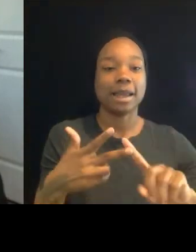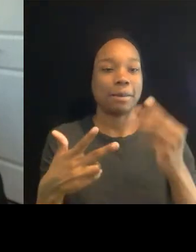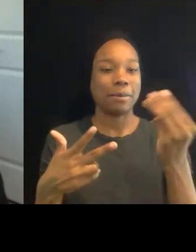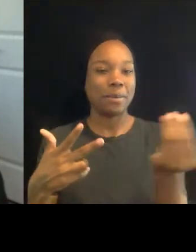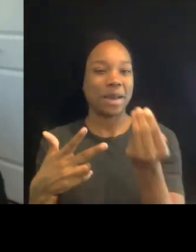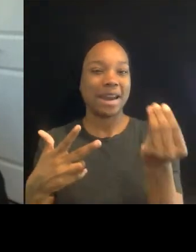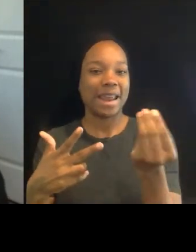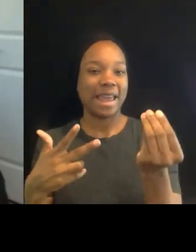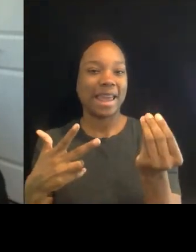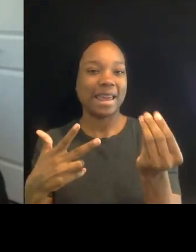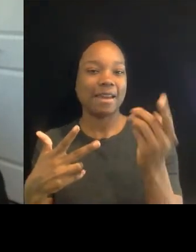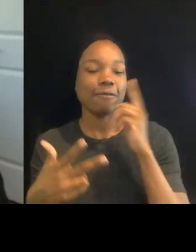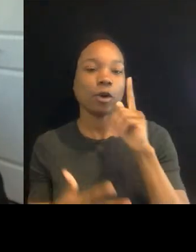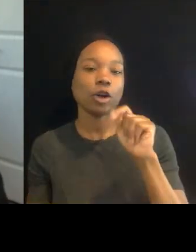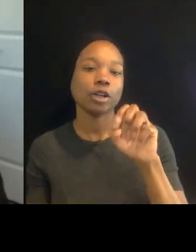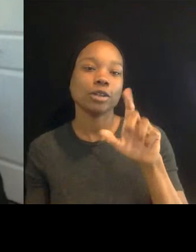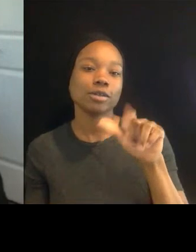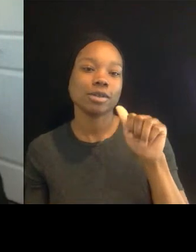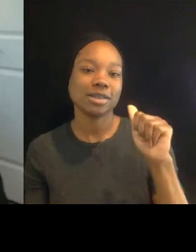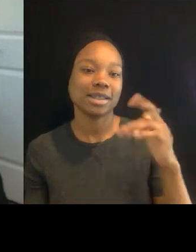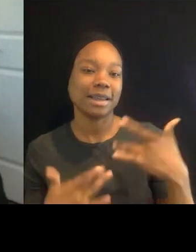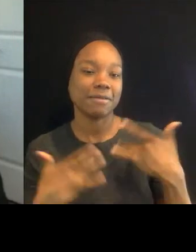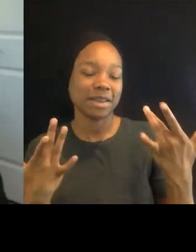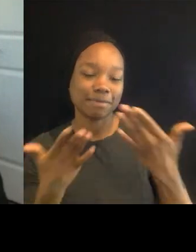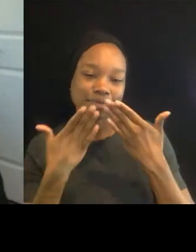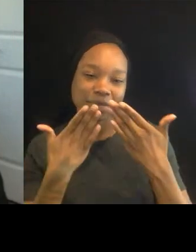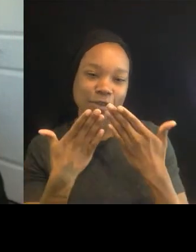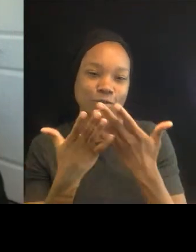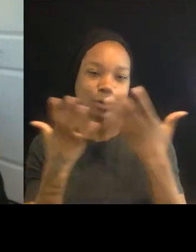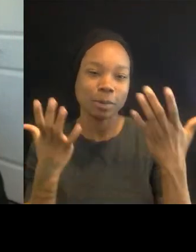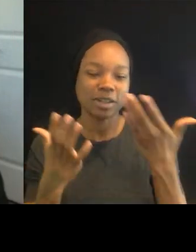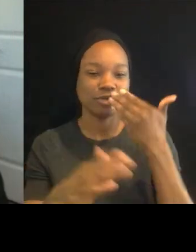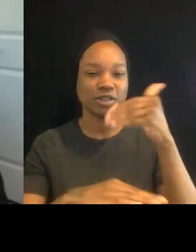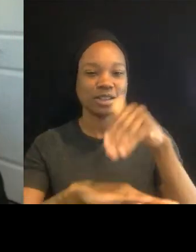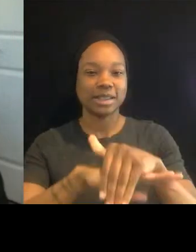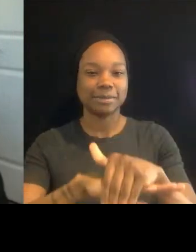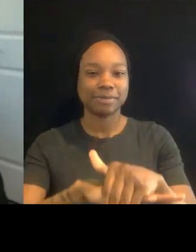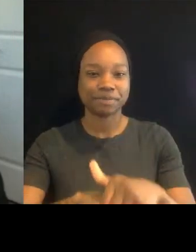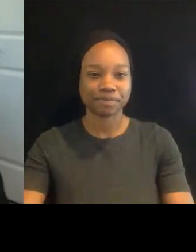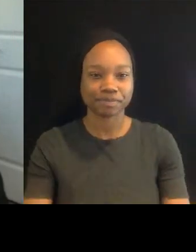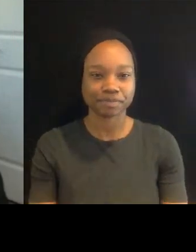Tulsa event. Thank you so much and good night. Thank you.